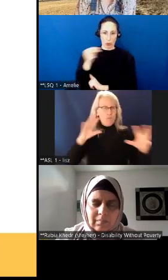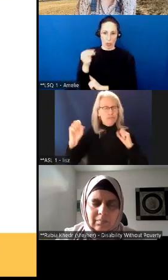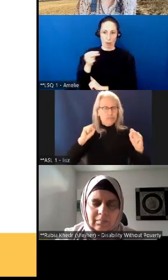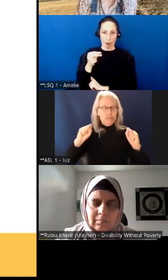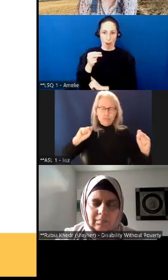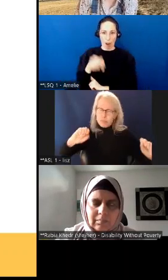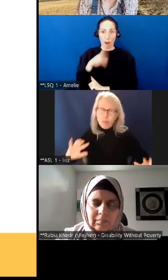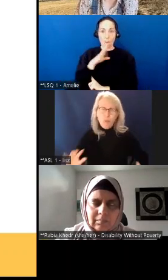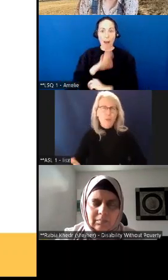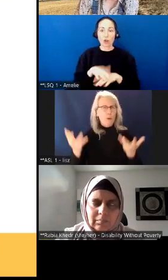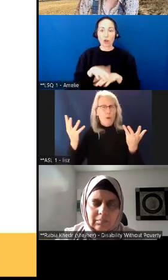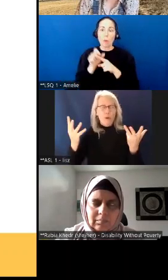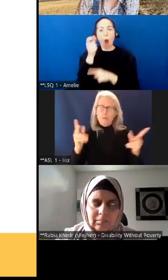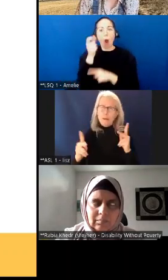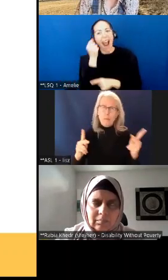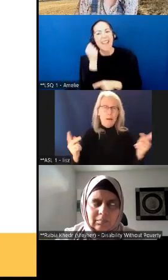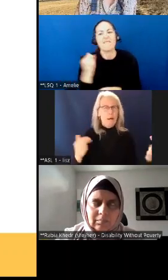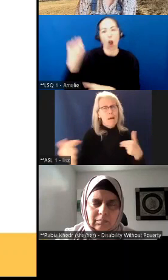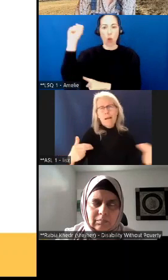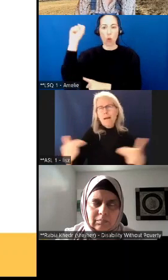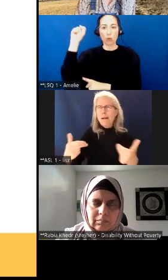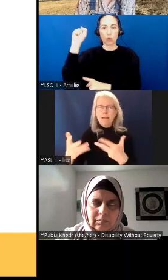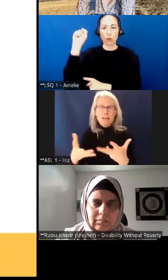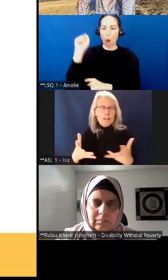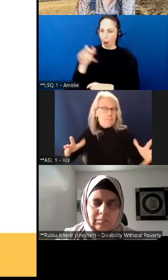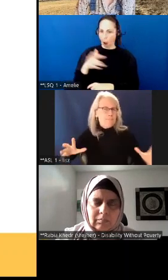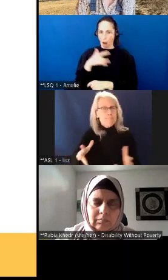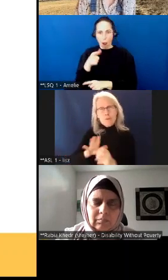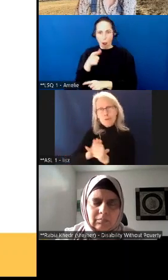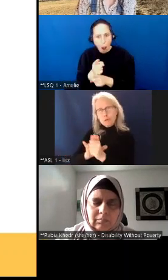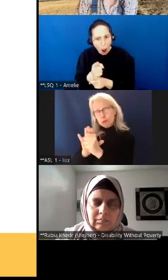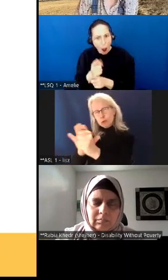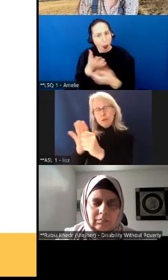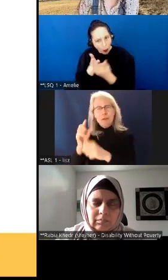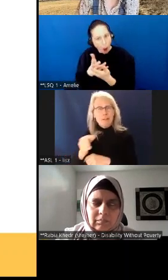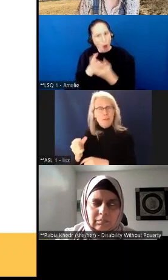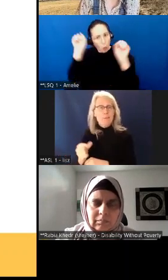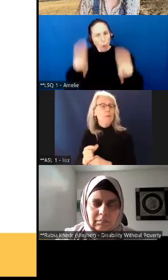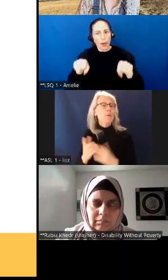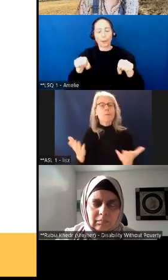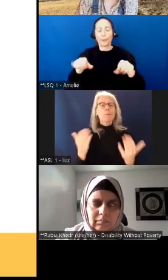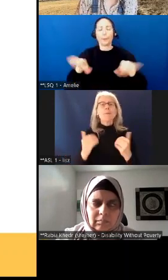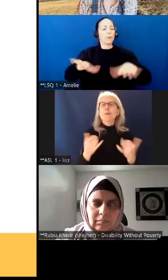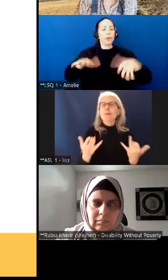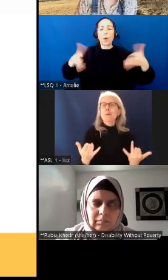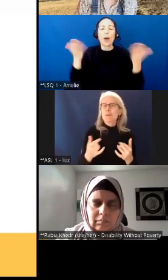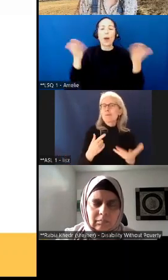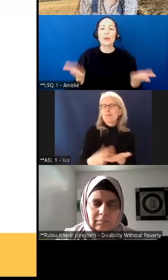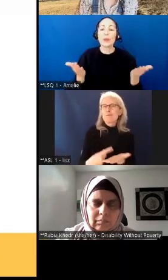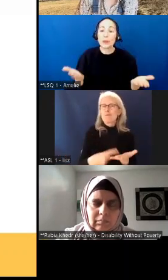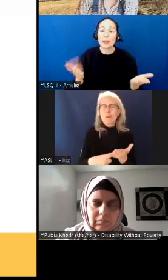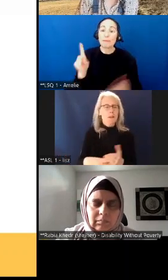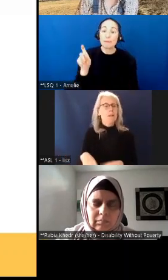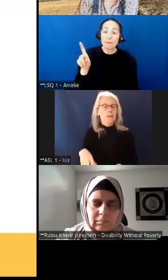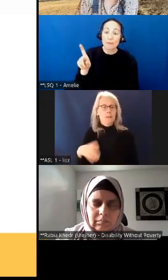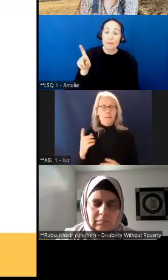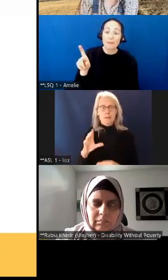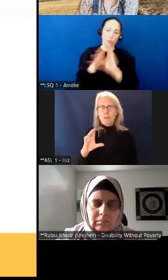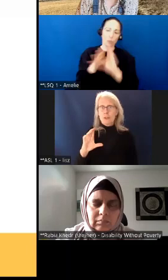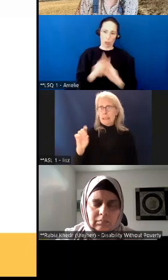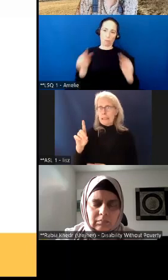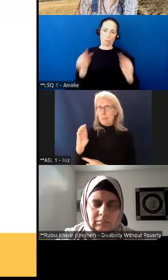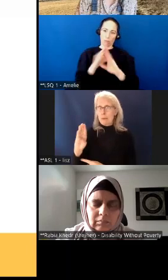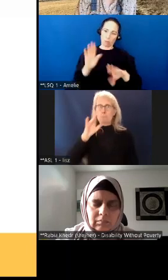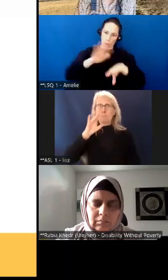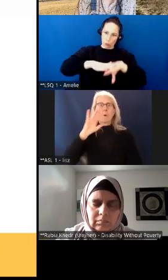absolute roar of people together. So what are we going to do today? We're going to talk about what is the Shape the